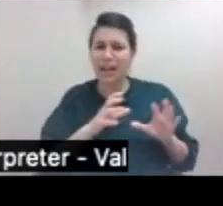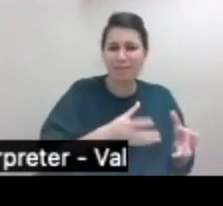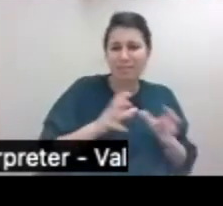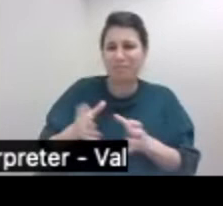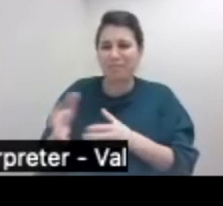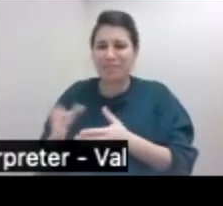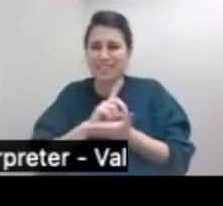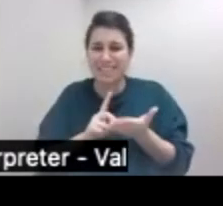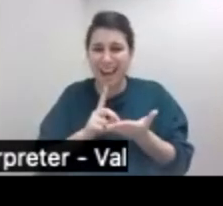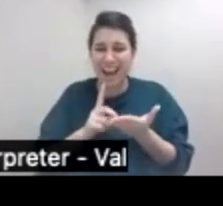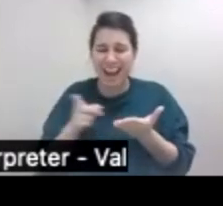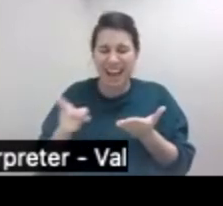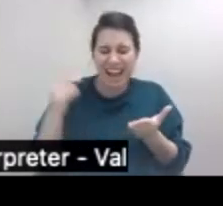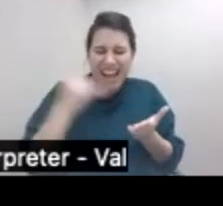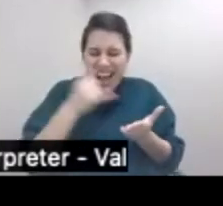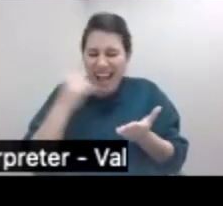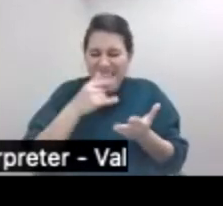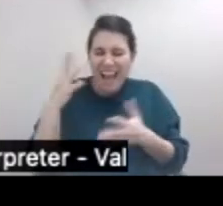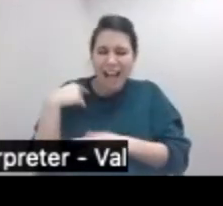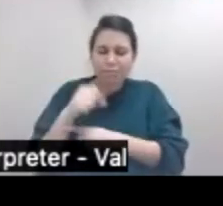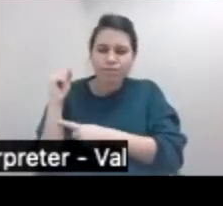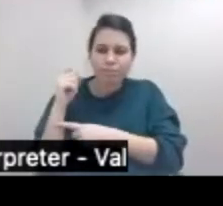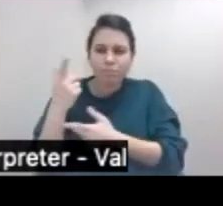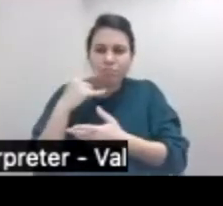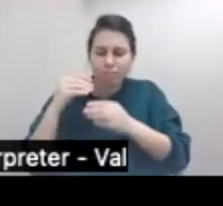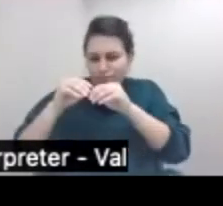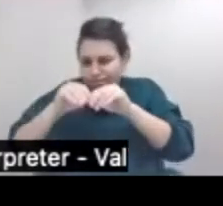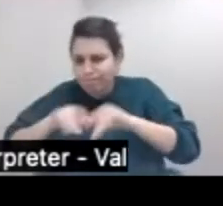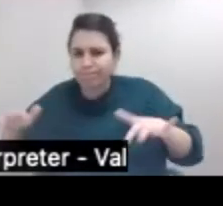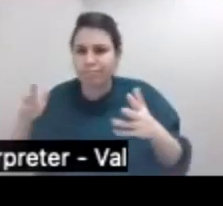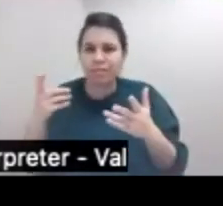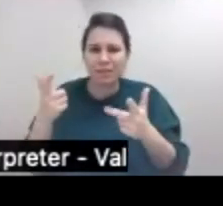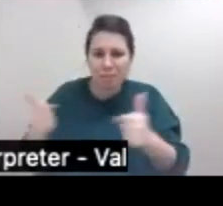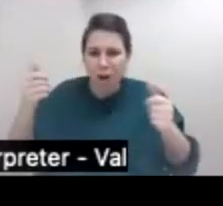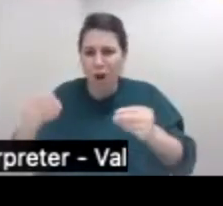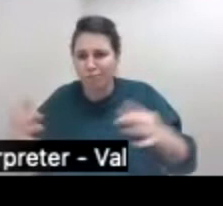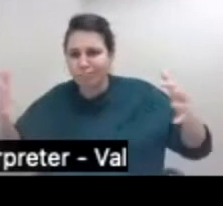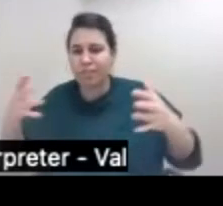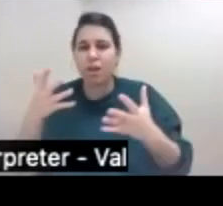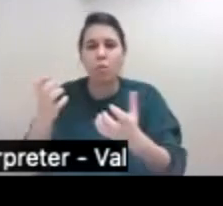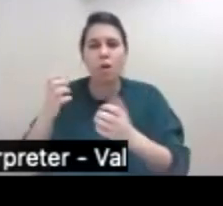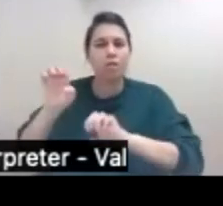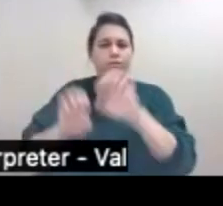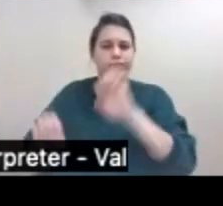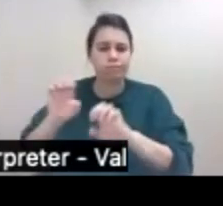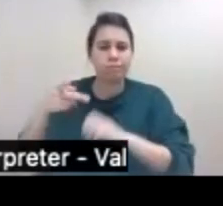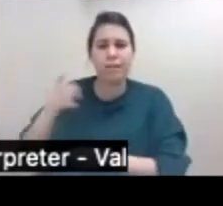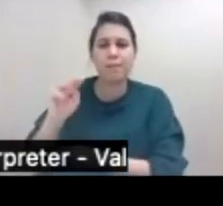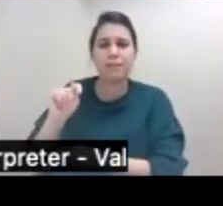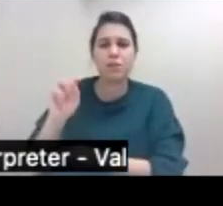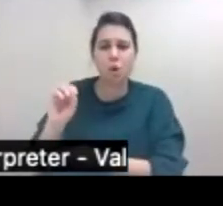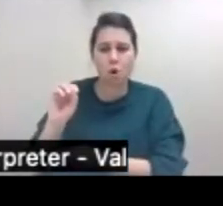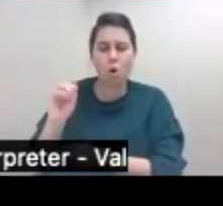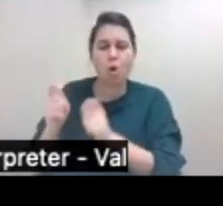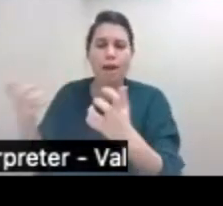at them. This is a randomized control trial to evaluate the efficacy of PMTO adapted for Mexico